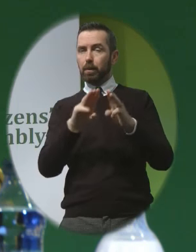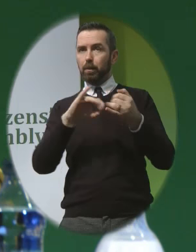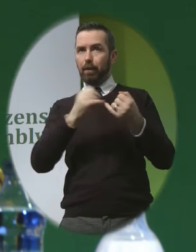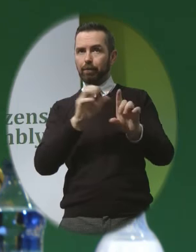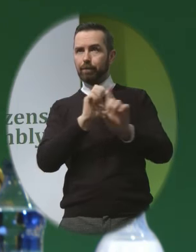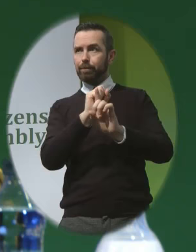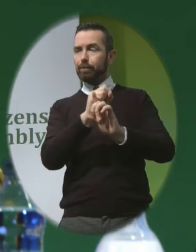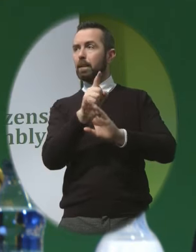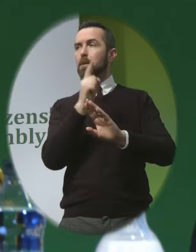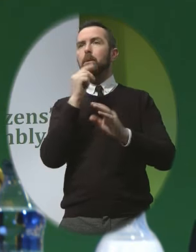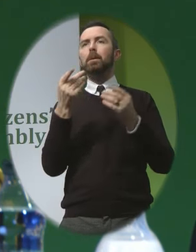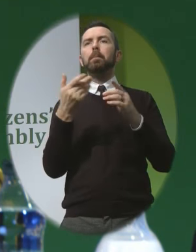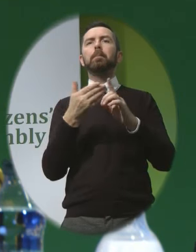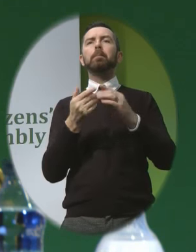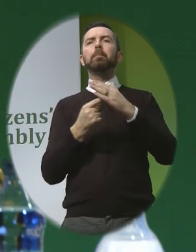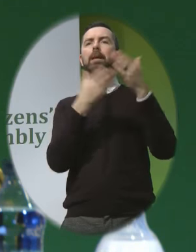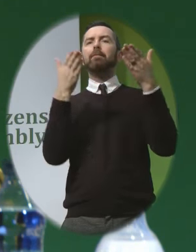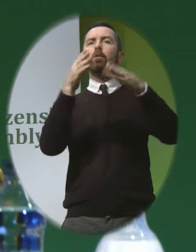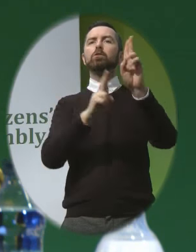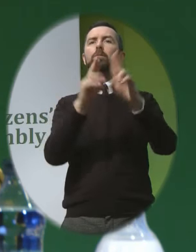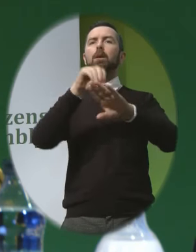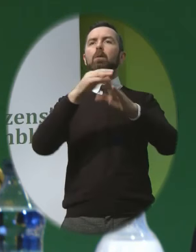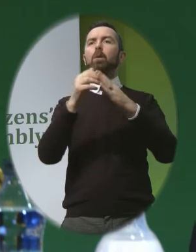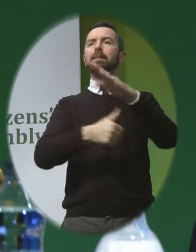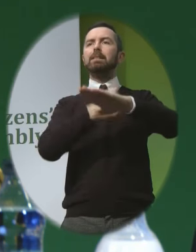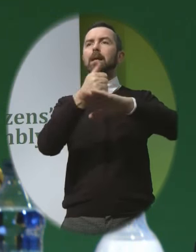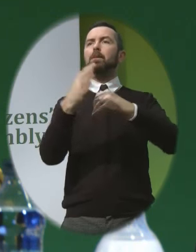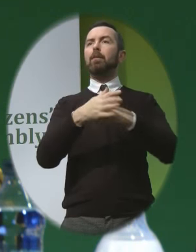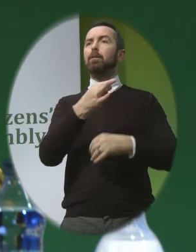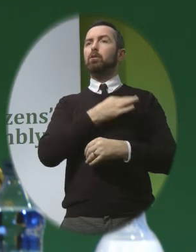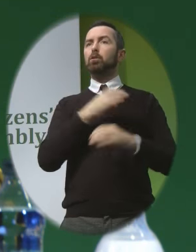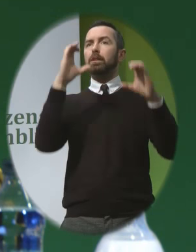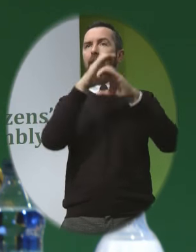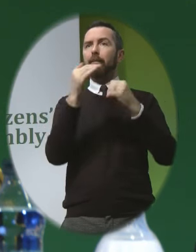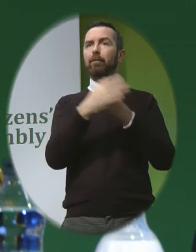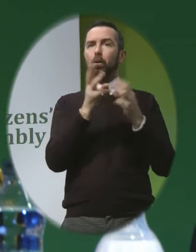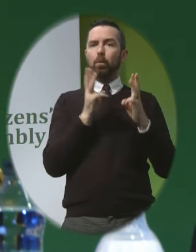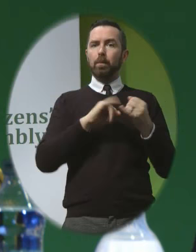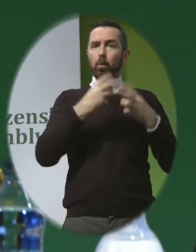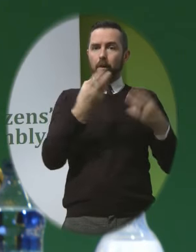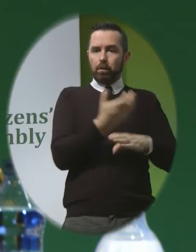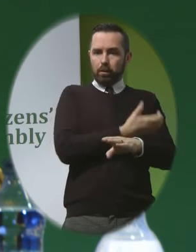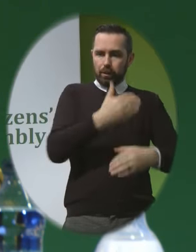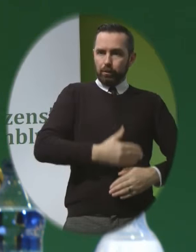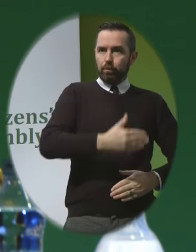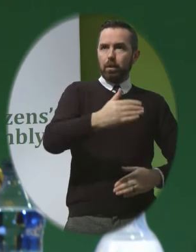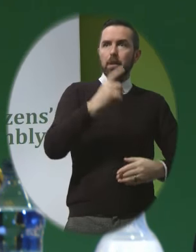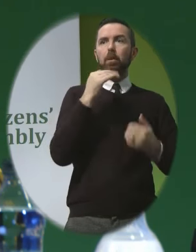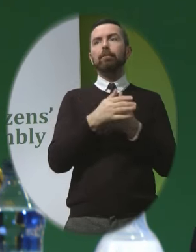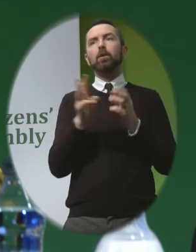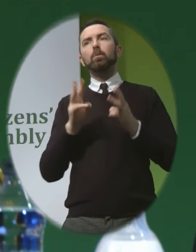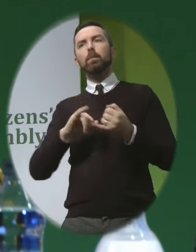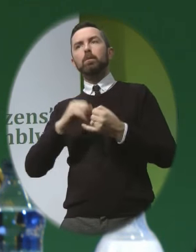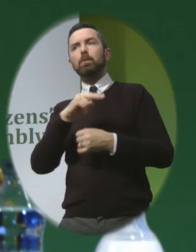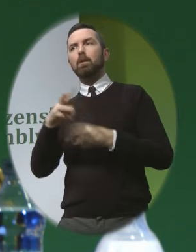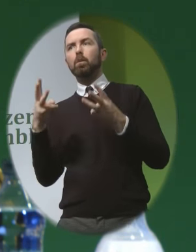main focus should be the establishment of good care Both for women who want to continue their pregnancy But for those that don't Surely